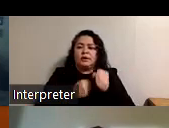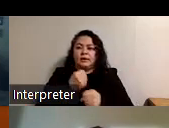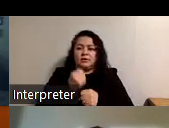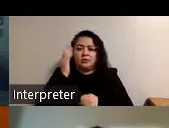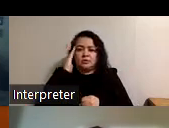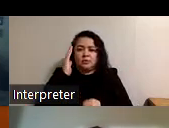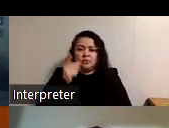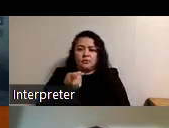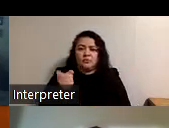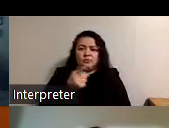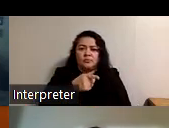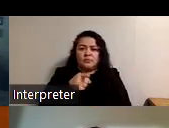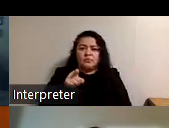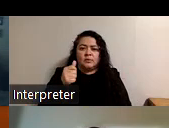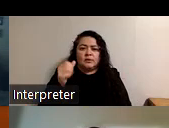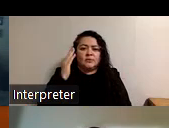to that